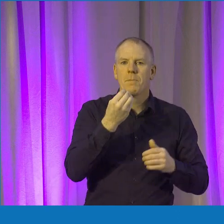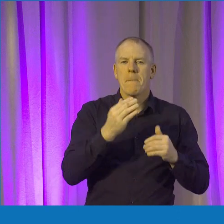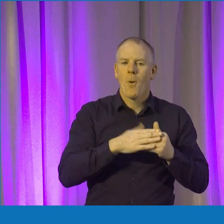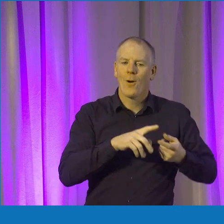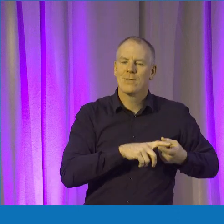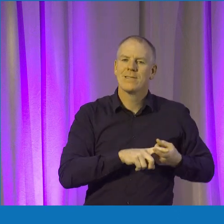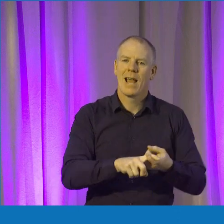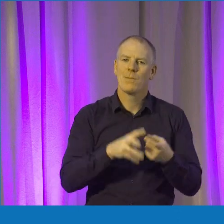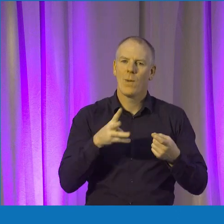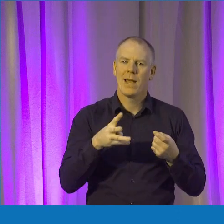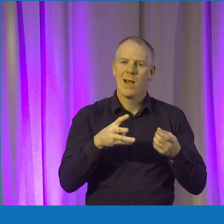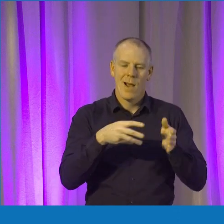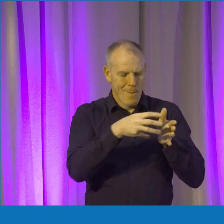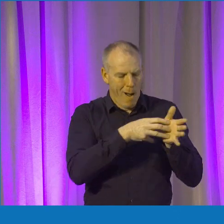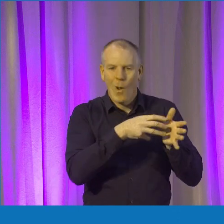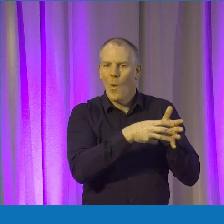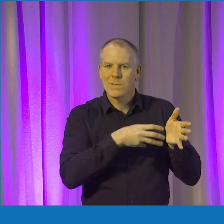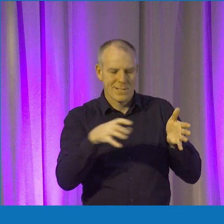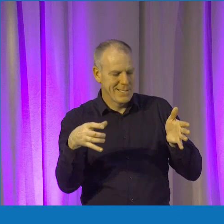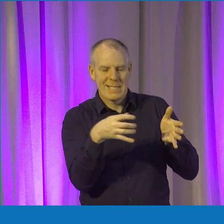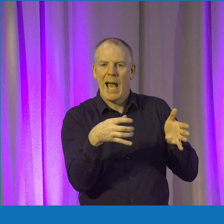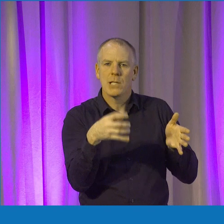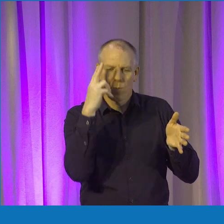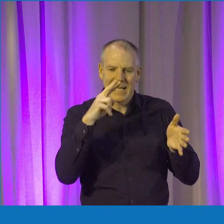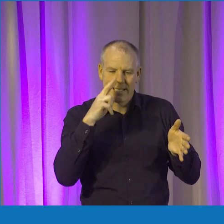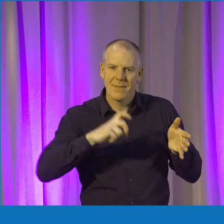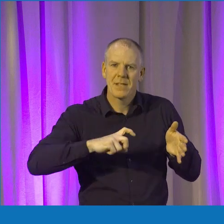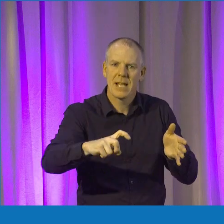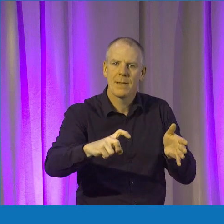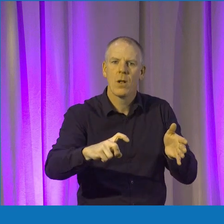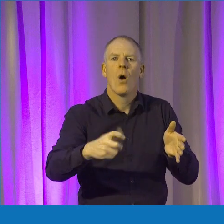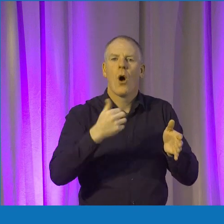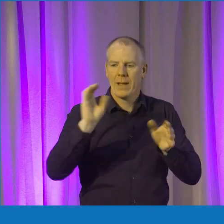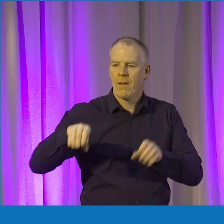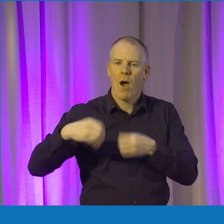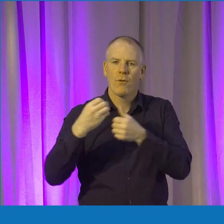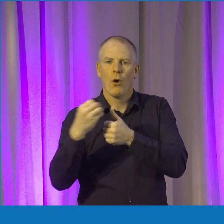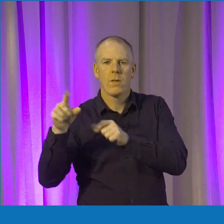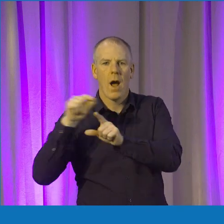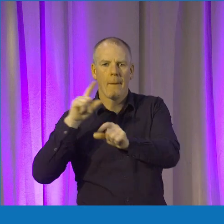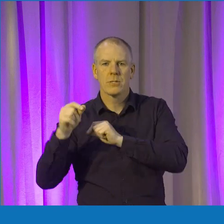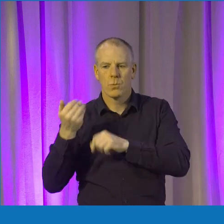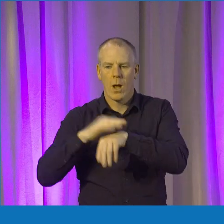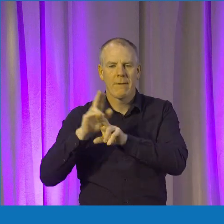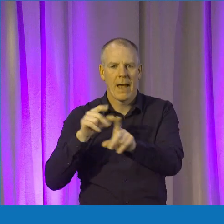scan a product's barcode, and you can see its sustainability profile. And then we suggest some more sustainable alternatives where possible. So we started out in the